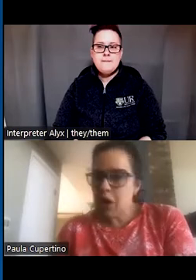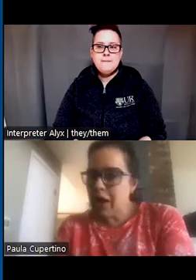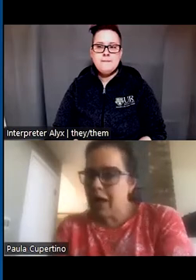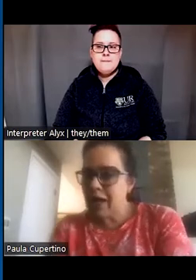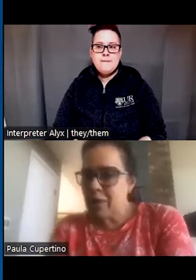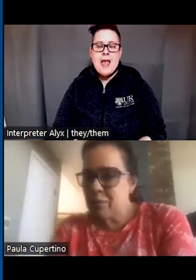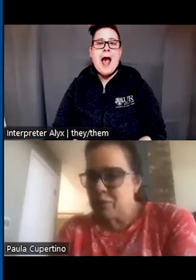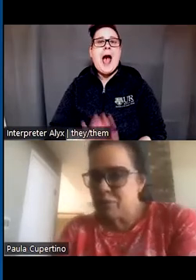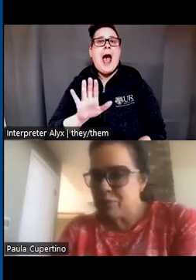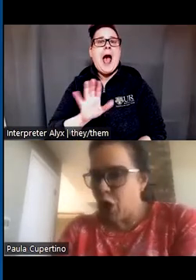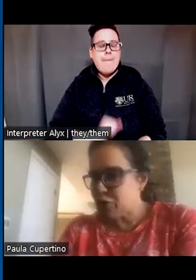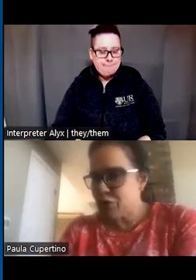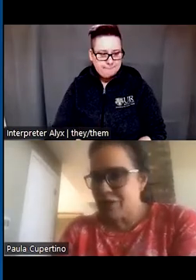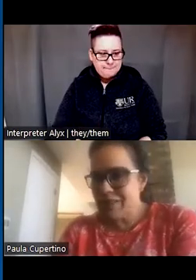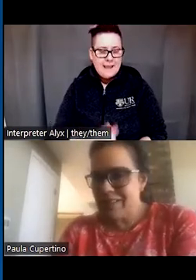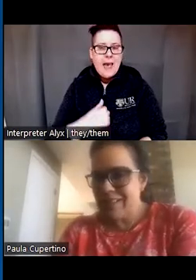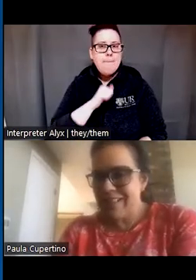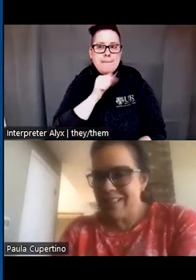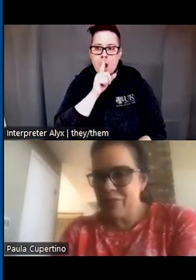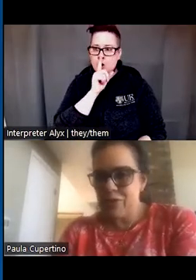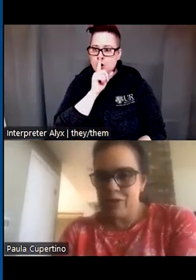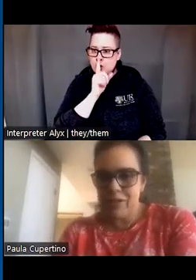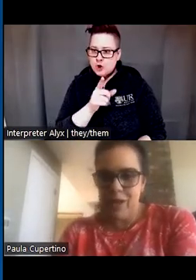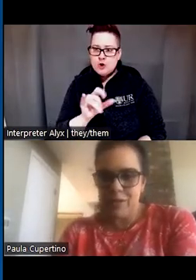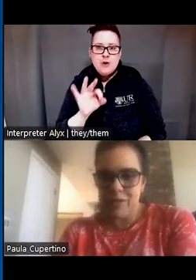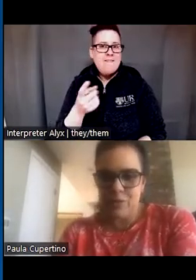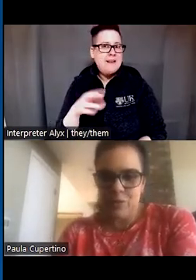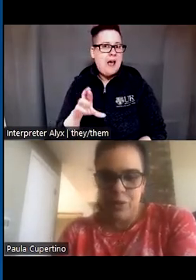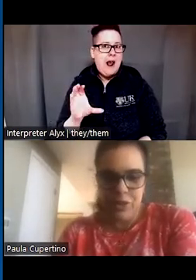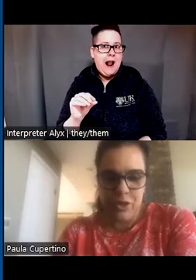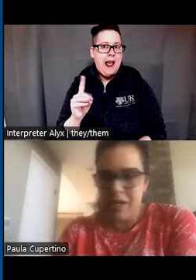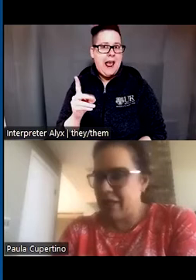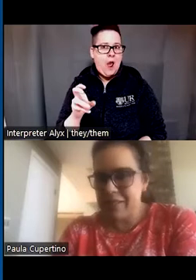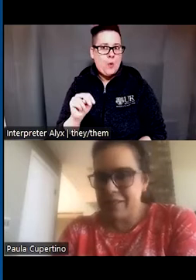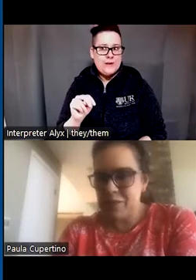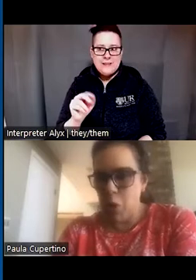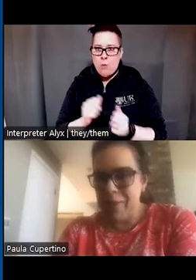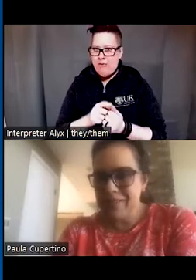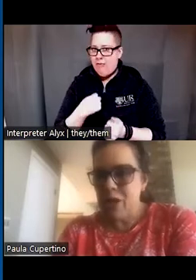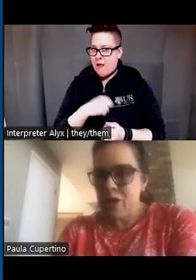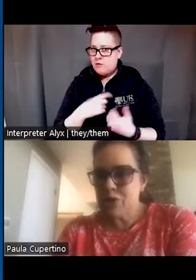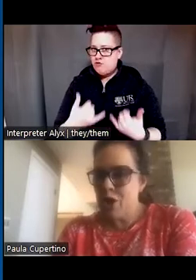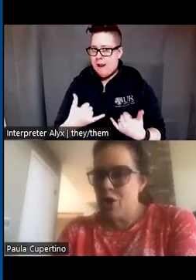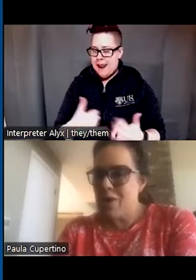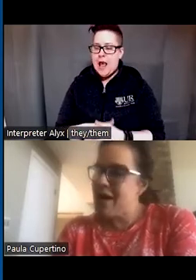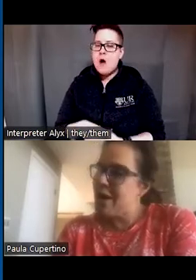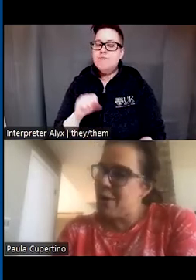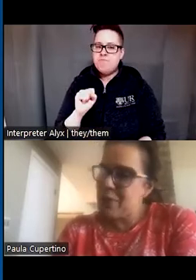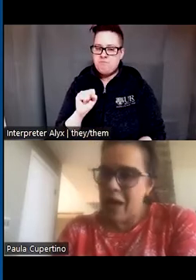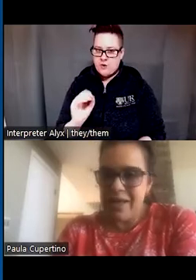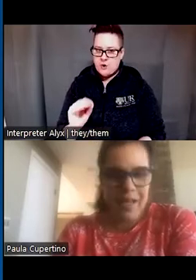I am not sure if Dr. Cowden is with us at this moment. So